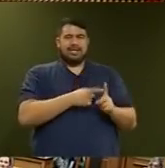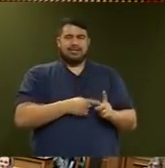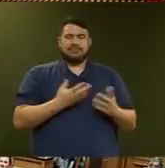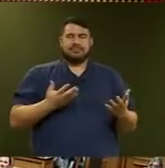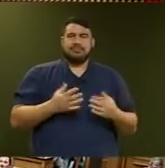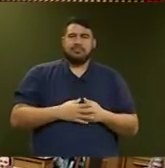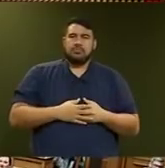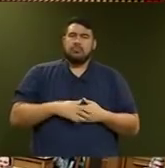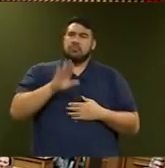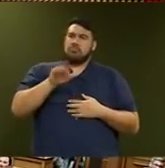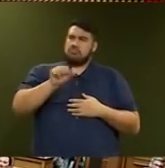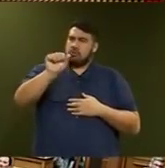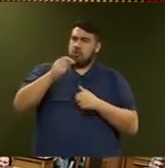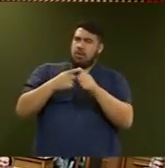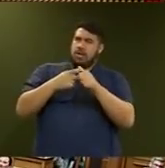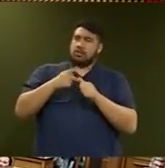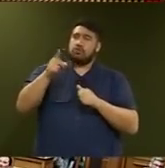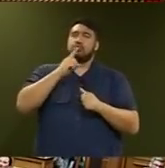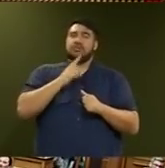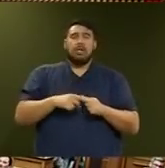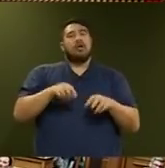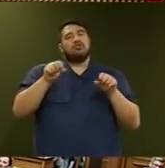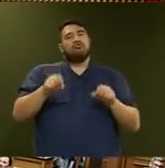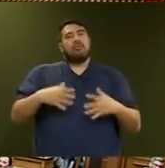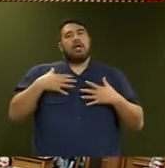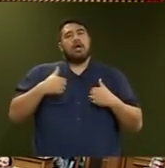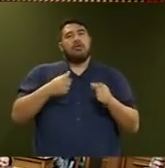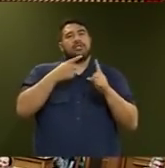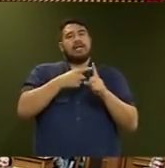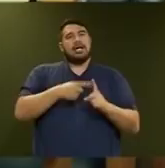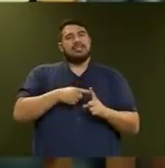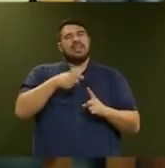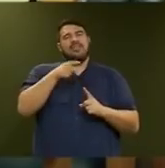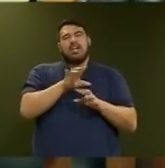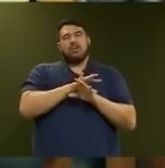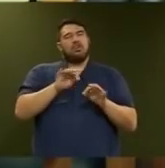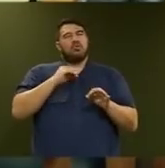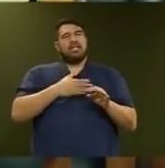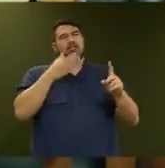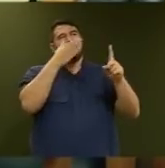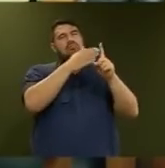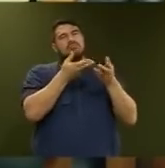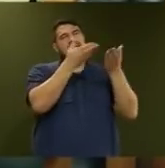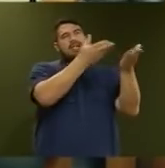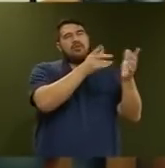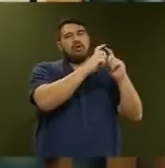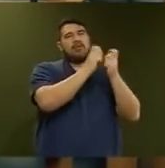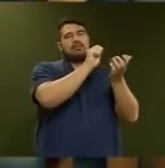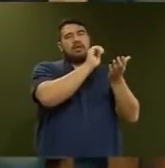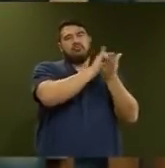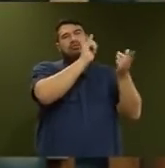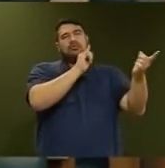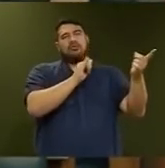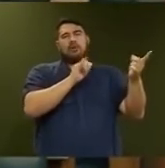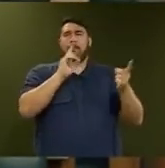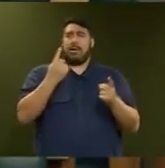In light of his answer that the scrapping of the health targets did not need to go to Cabinet, why did the Prime Minister say in this